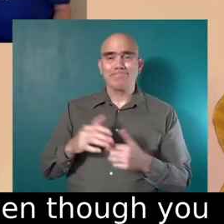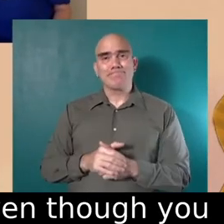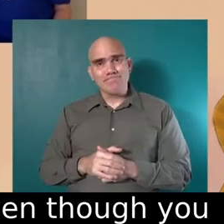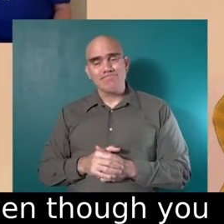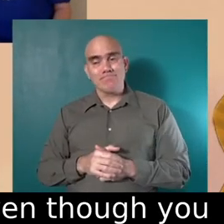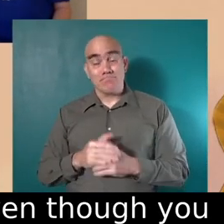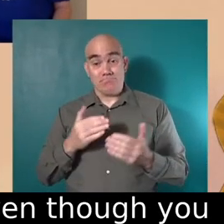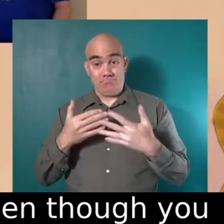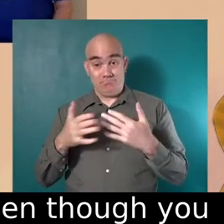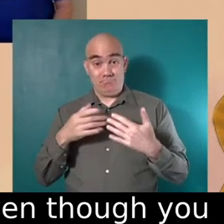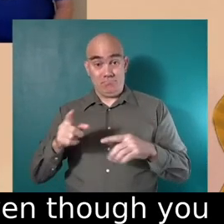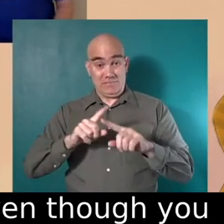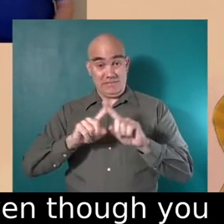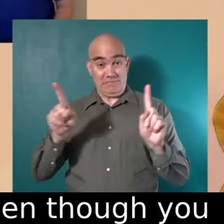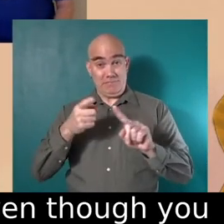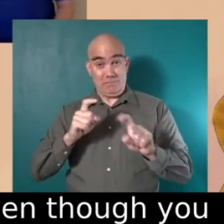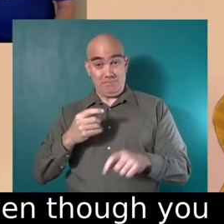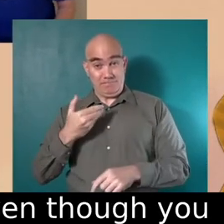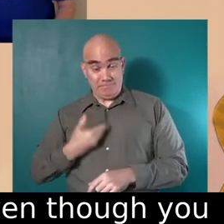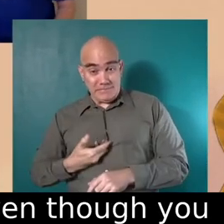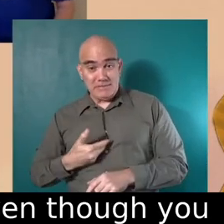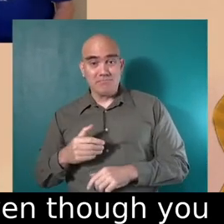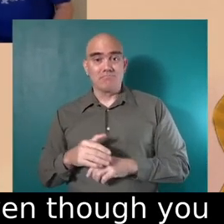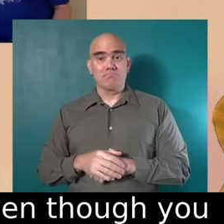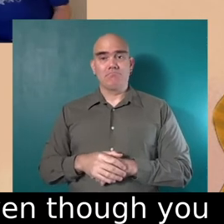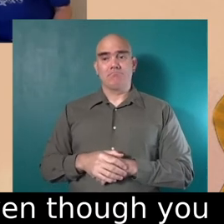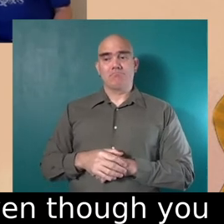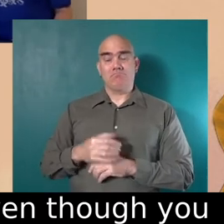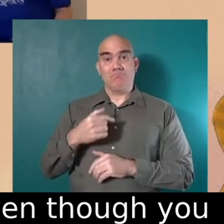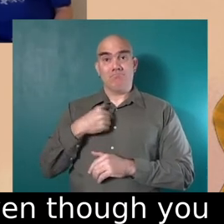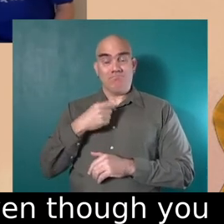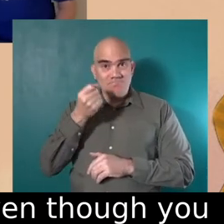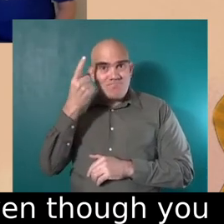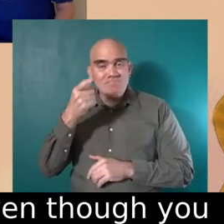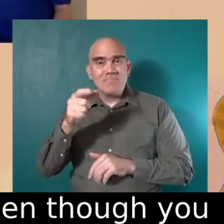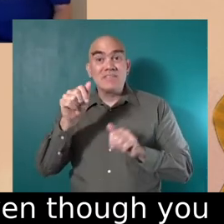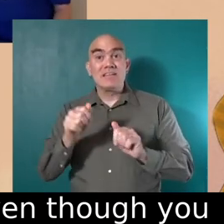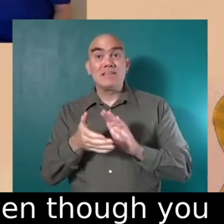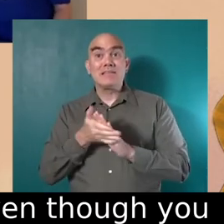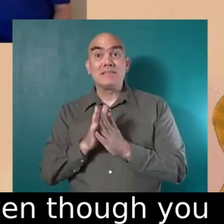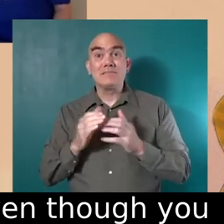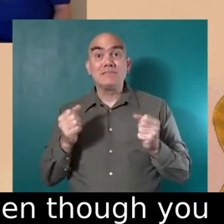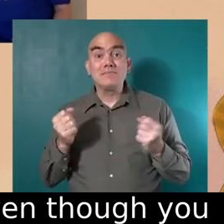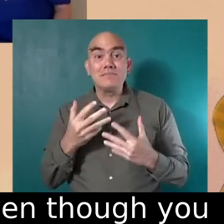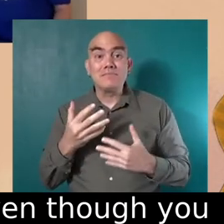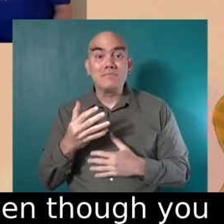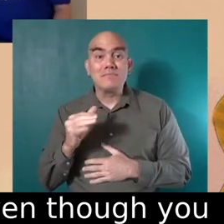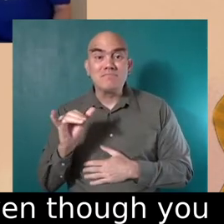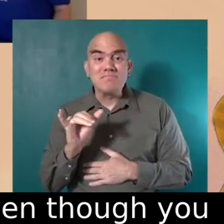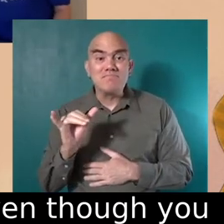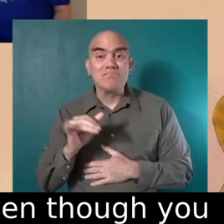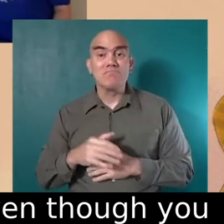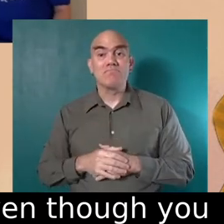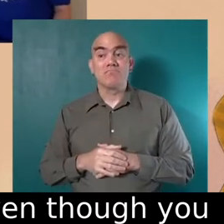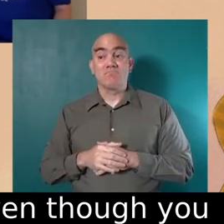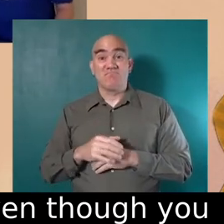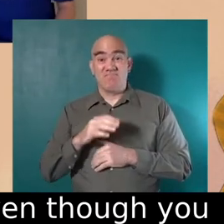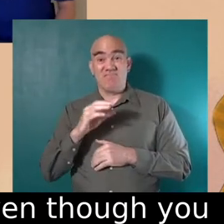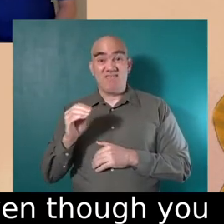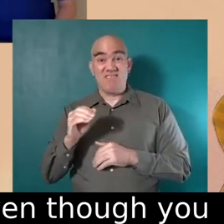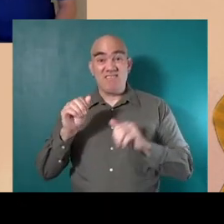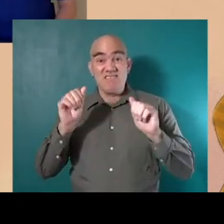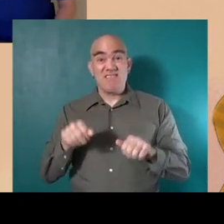Spider, even though you aren't different from me, I see that you can get scared,